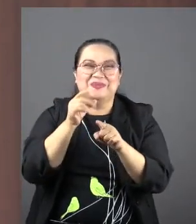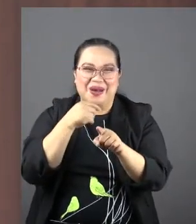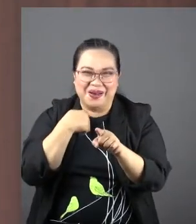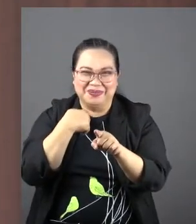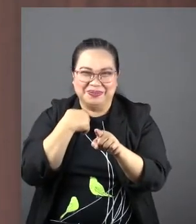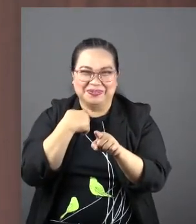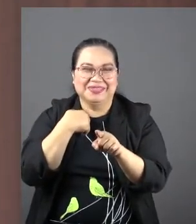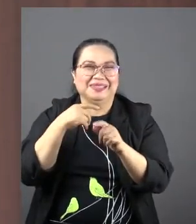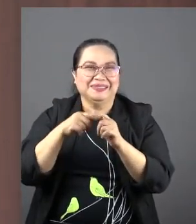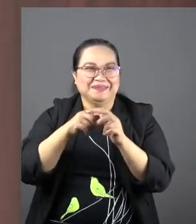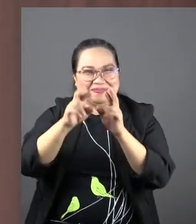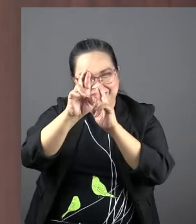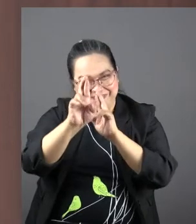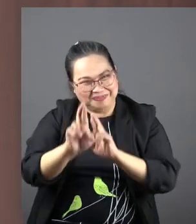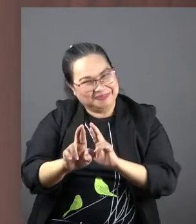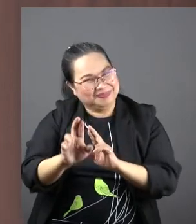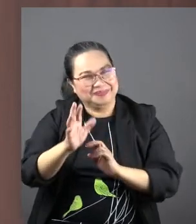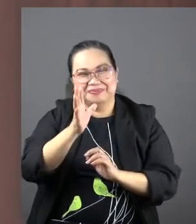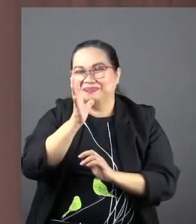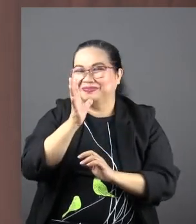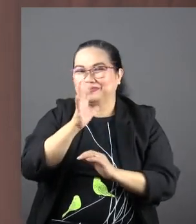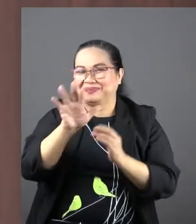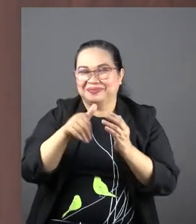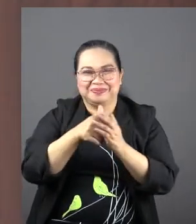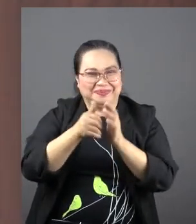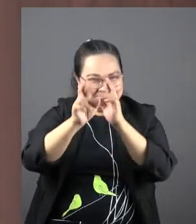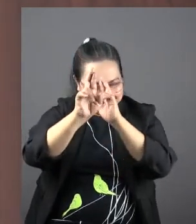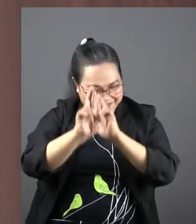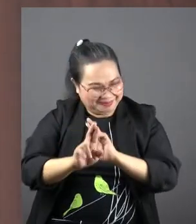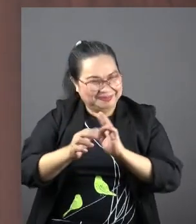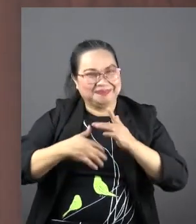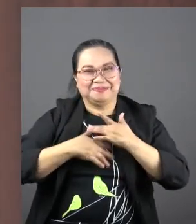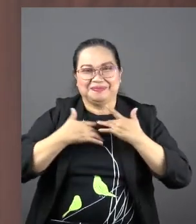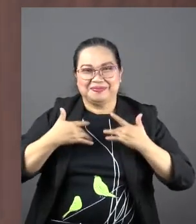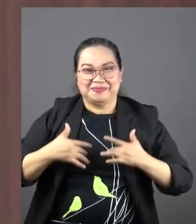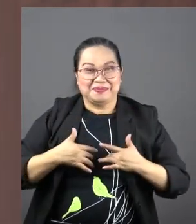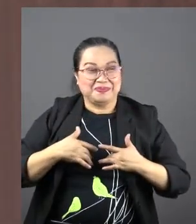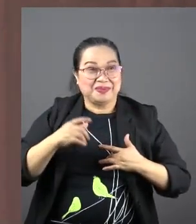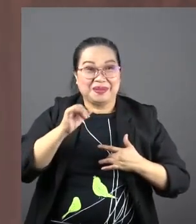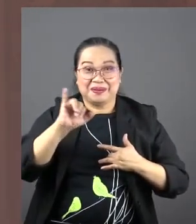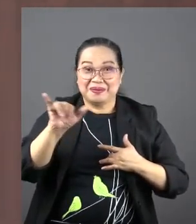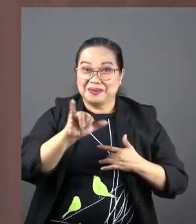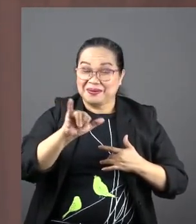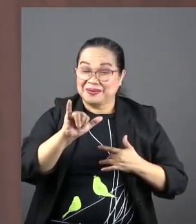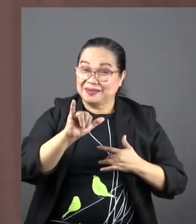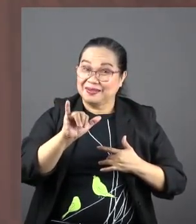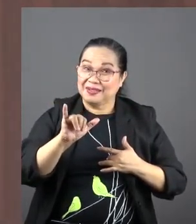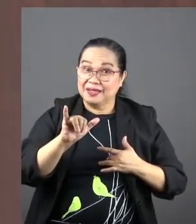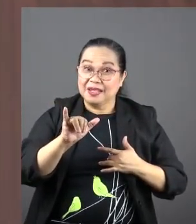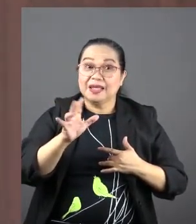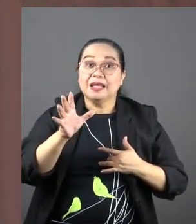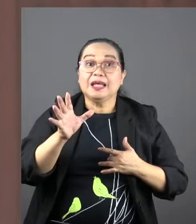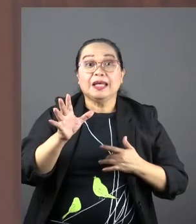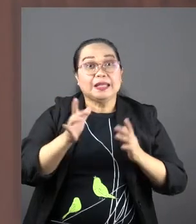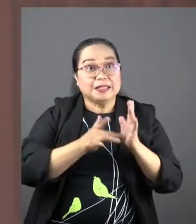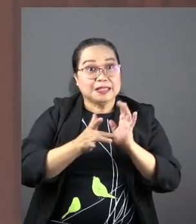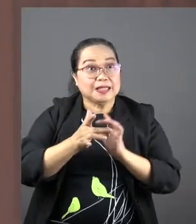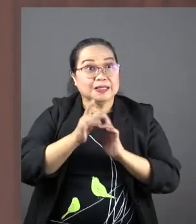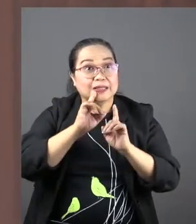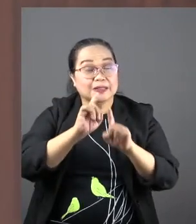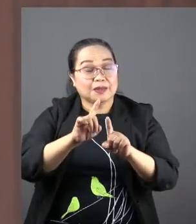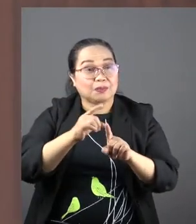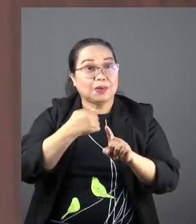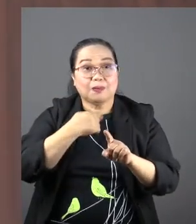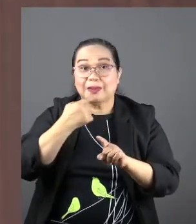I respect my mother with all the respect in my heart. But the equivalent of Jesus addressing Mary woman is like me